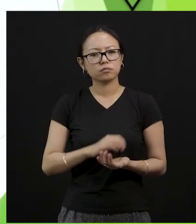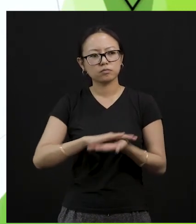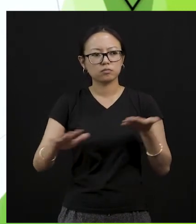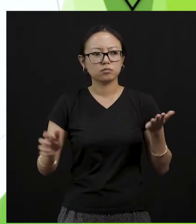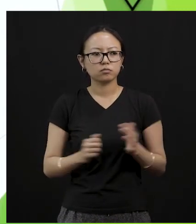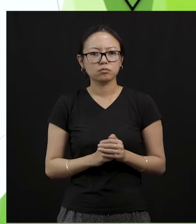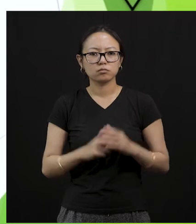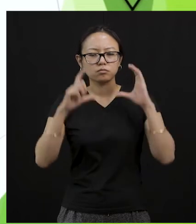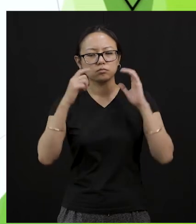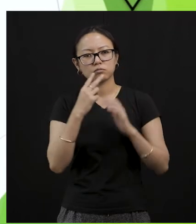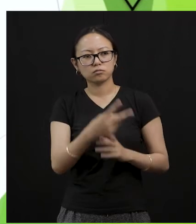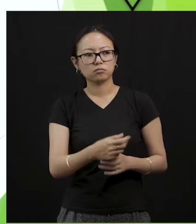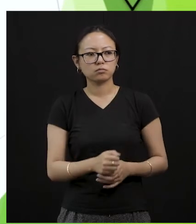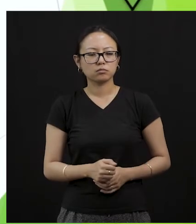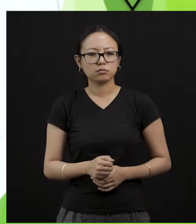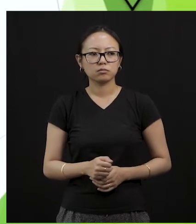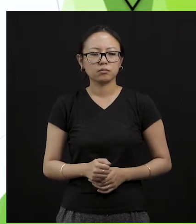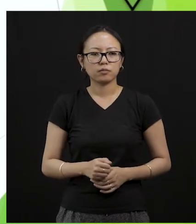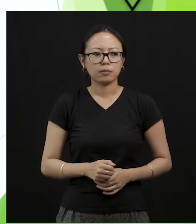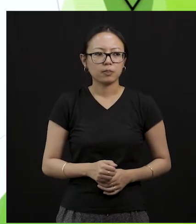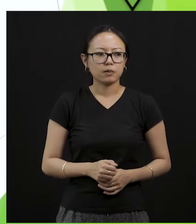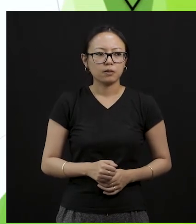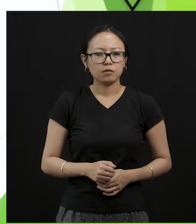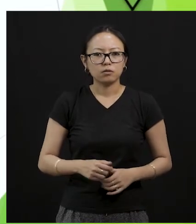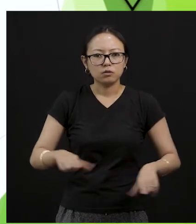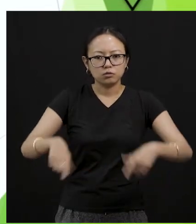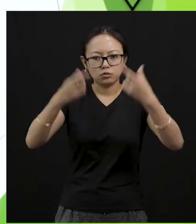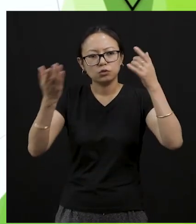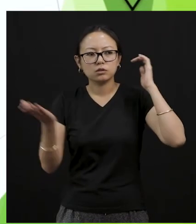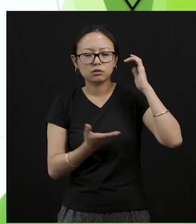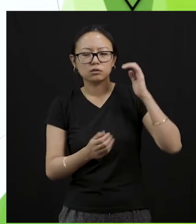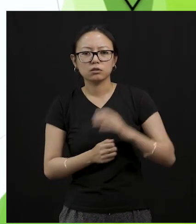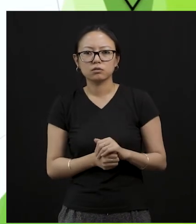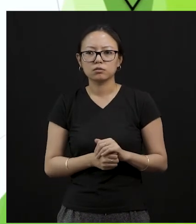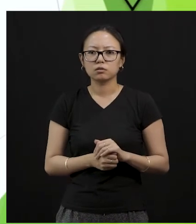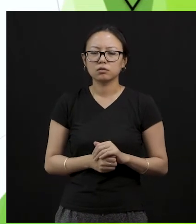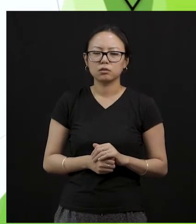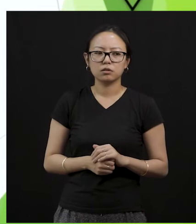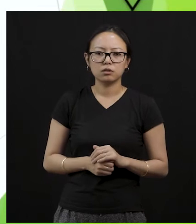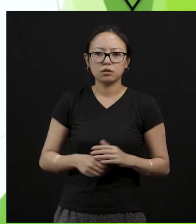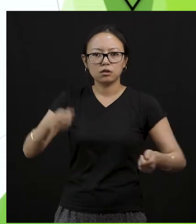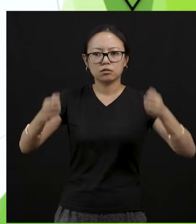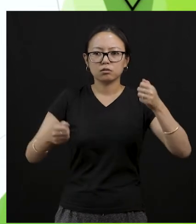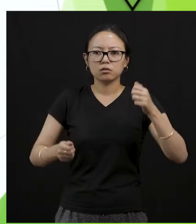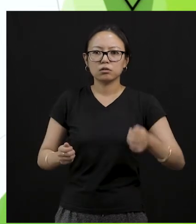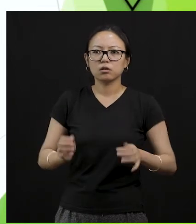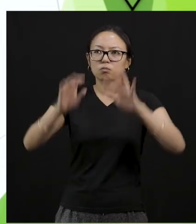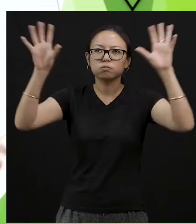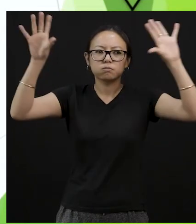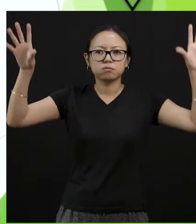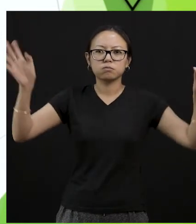cross mark. Car polluting the environment, cross mark. This little git, you know, throwing the trash,